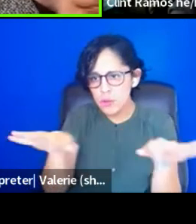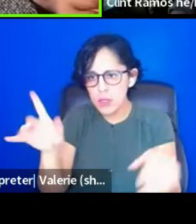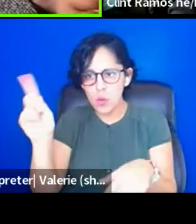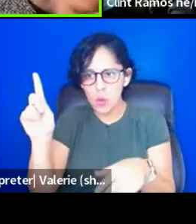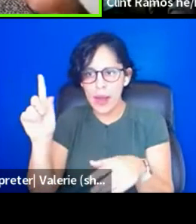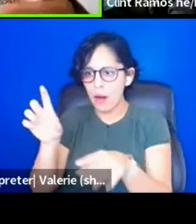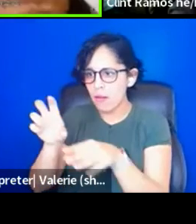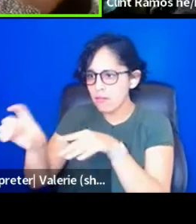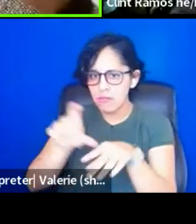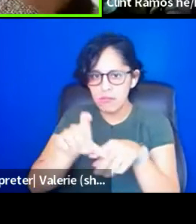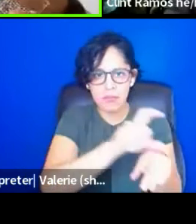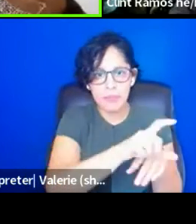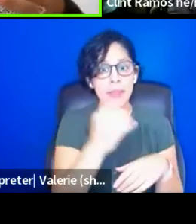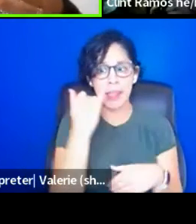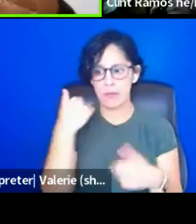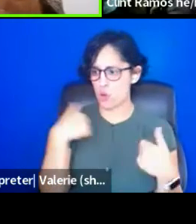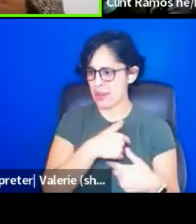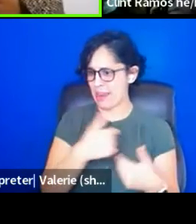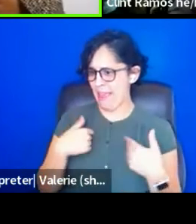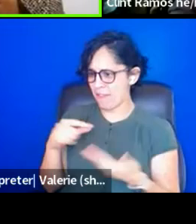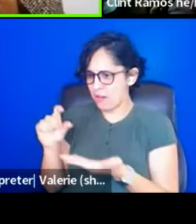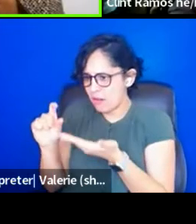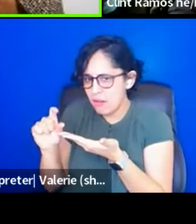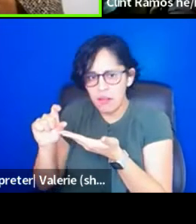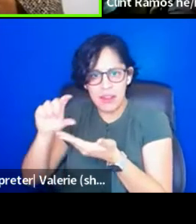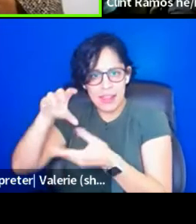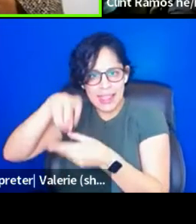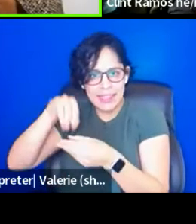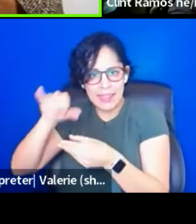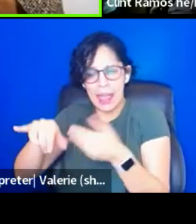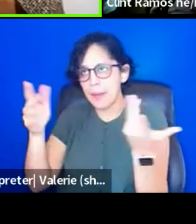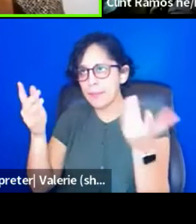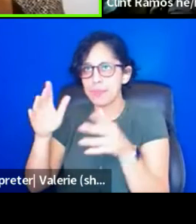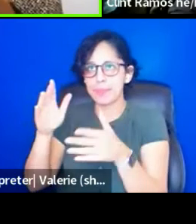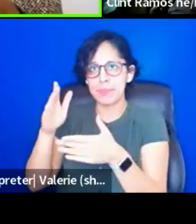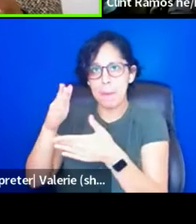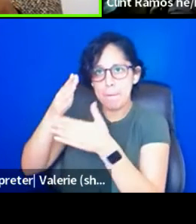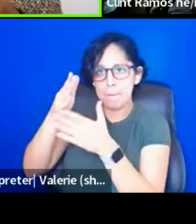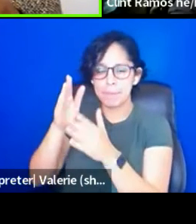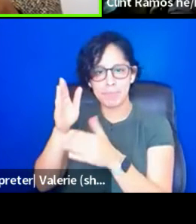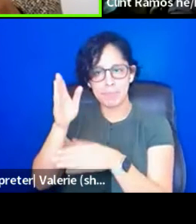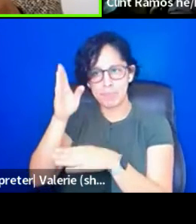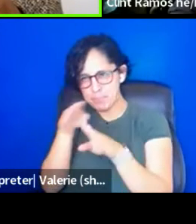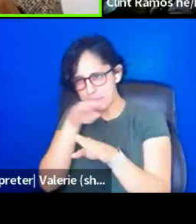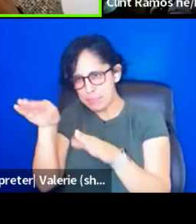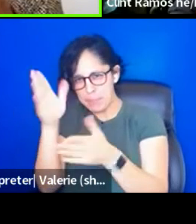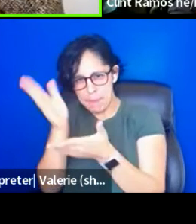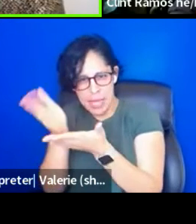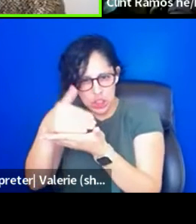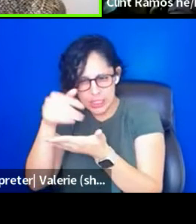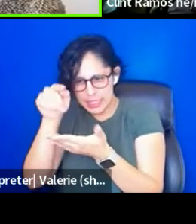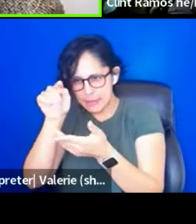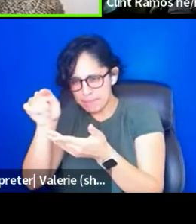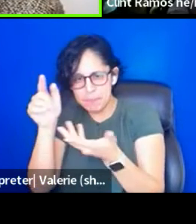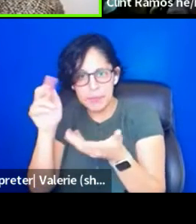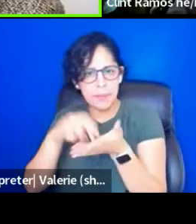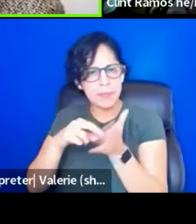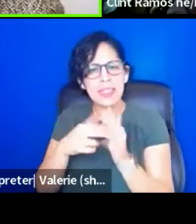have this in the pie, what are some of those, what are some of the budgets of a,